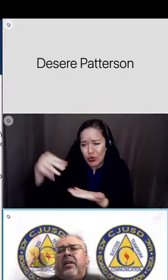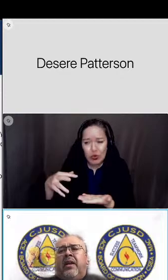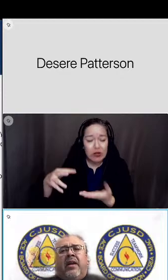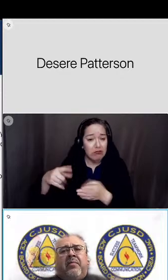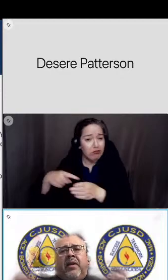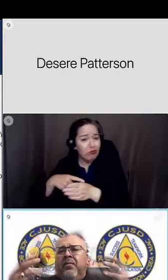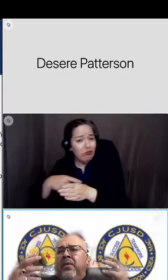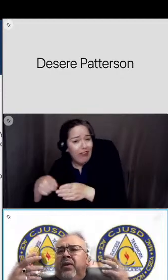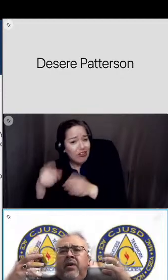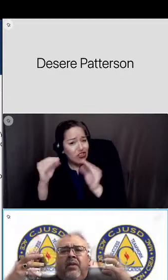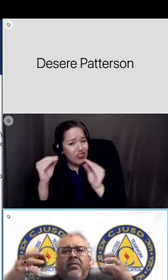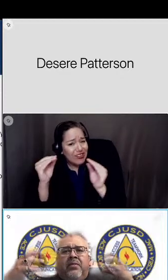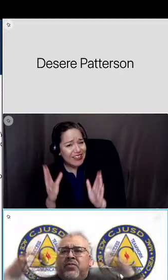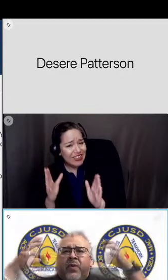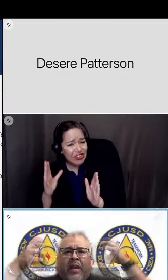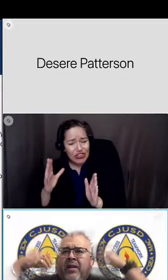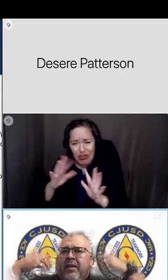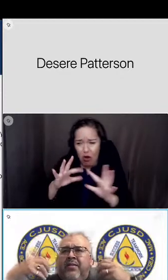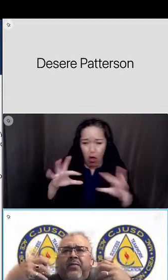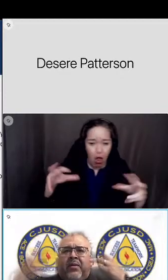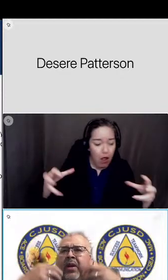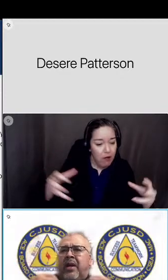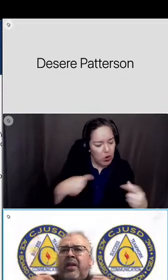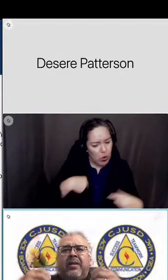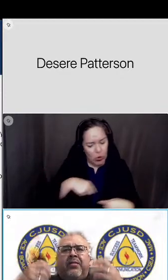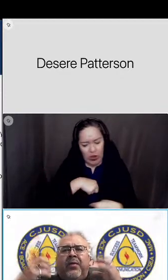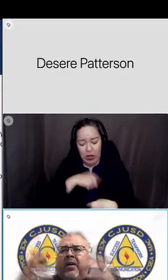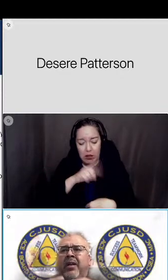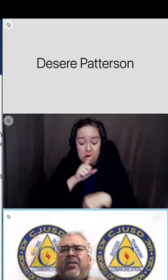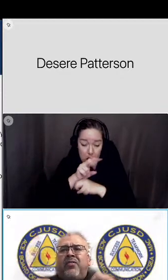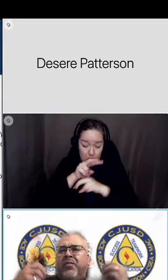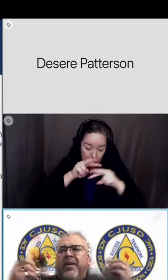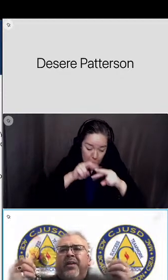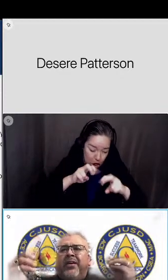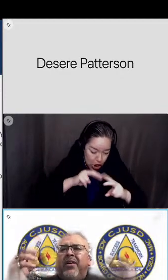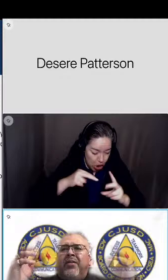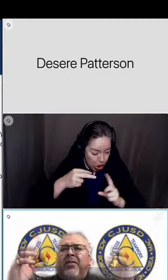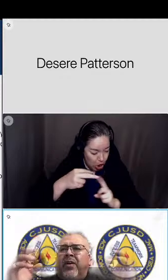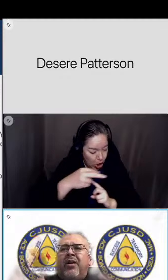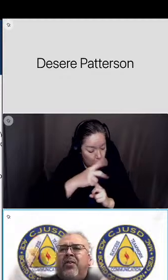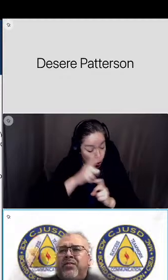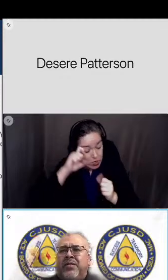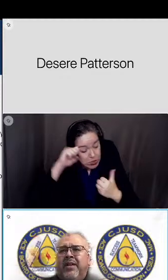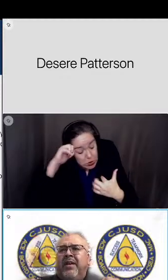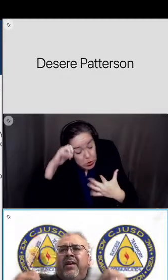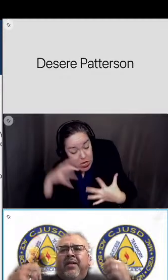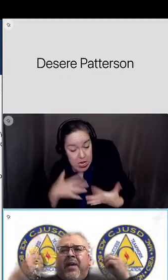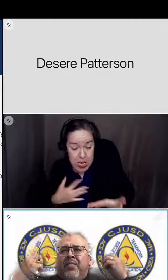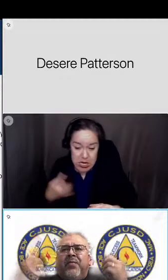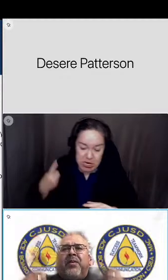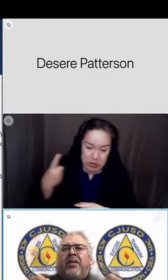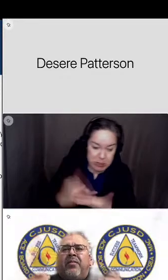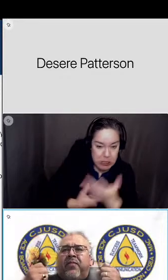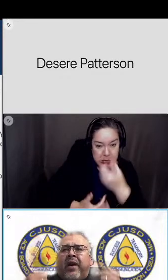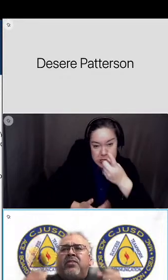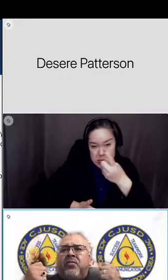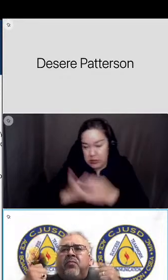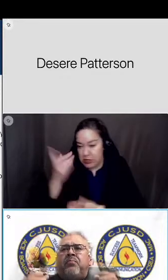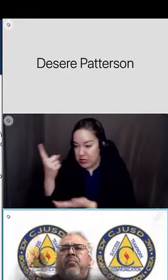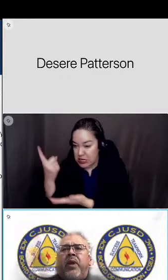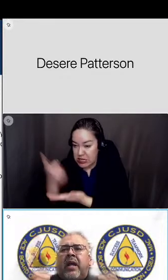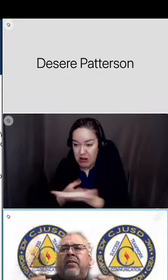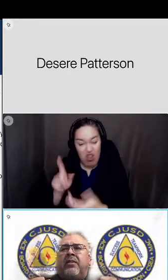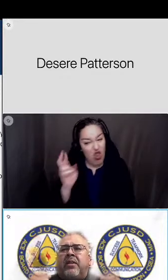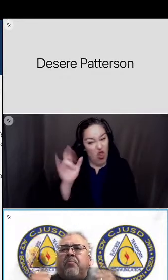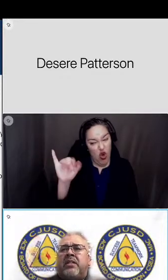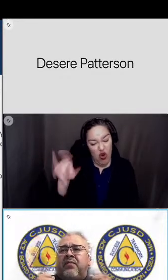really looked at it I mean we sweated we cried we argued you know Lori knows that we were there fighting